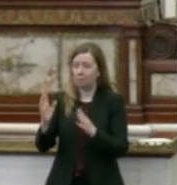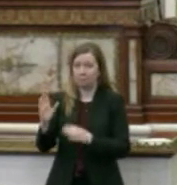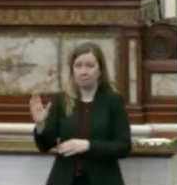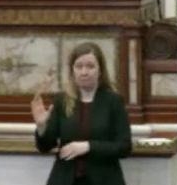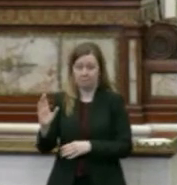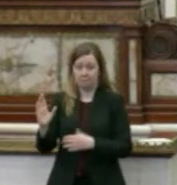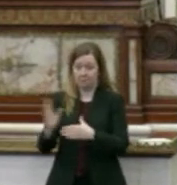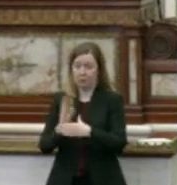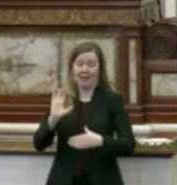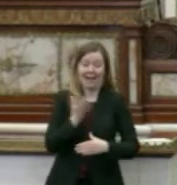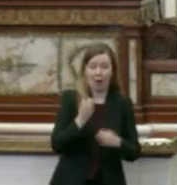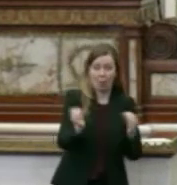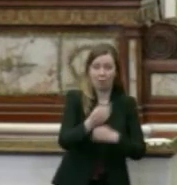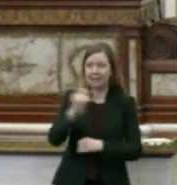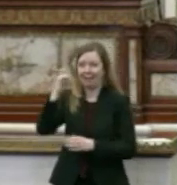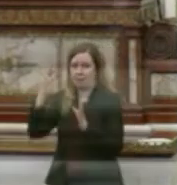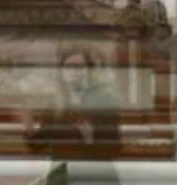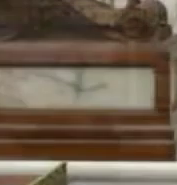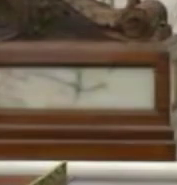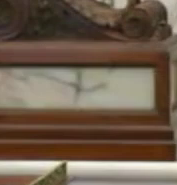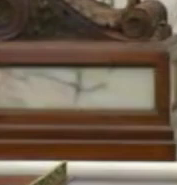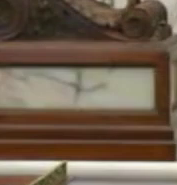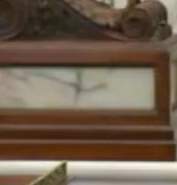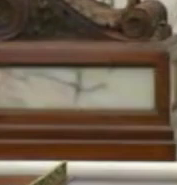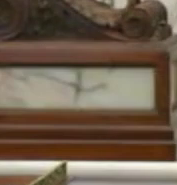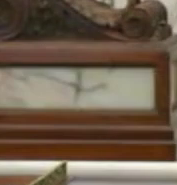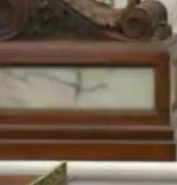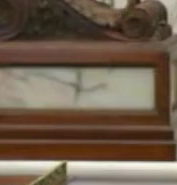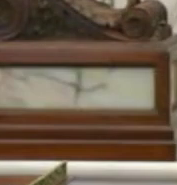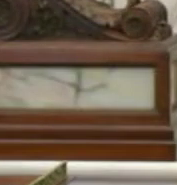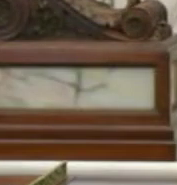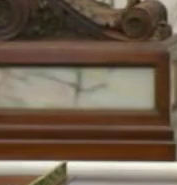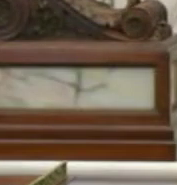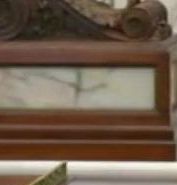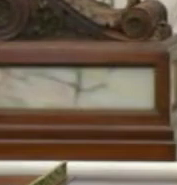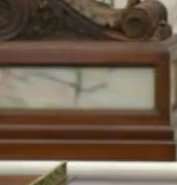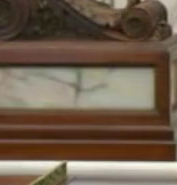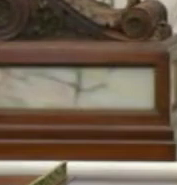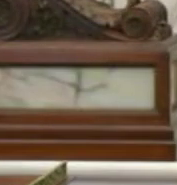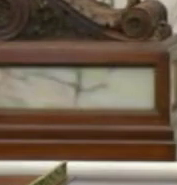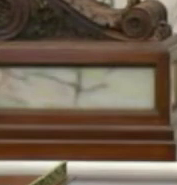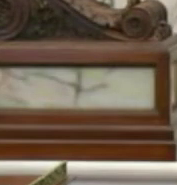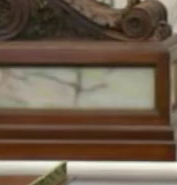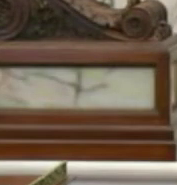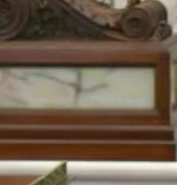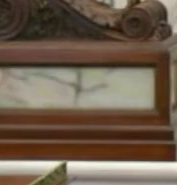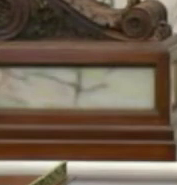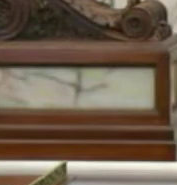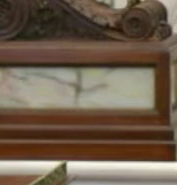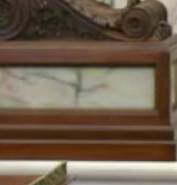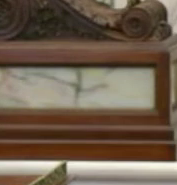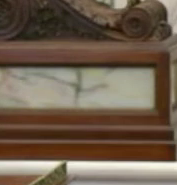and the governor's office. Not only have we been working with residents to create payment plans that meet the needs of both renters